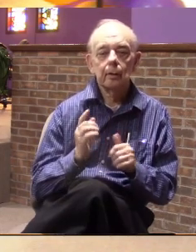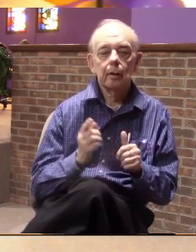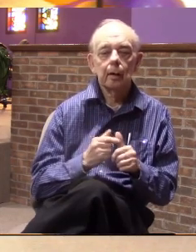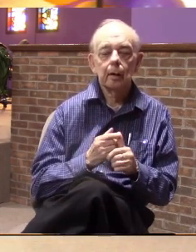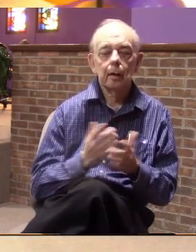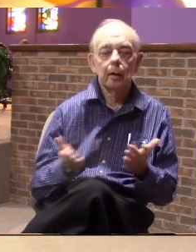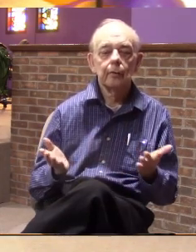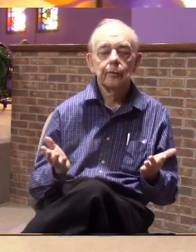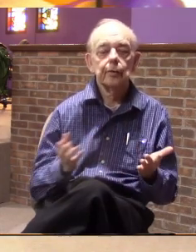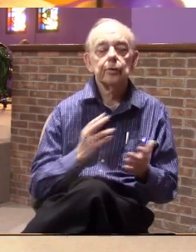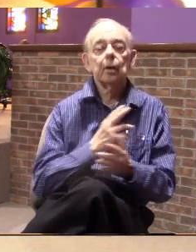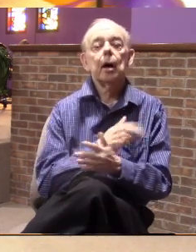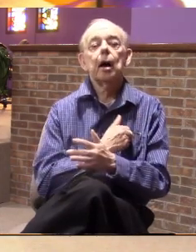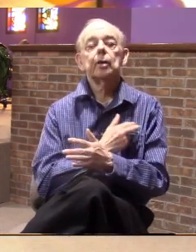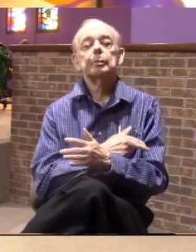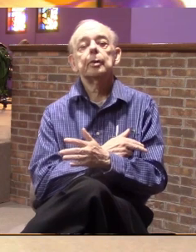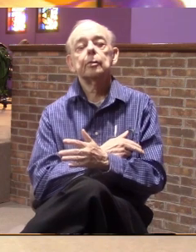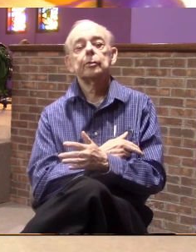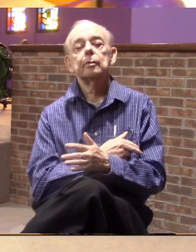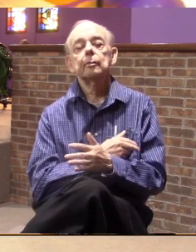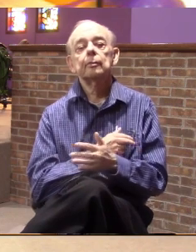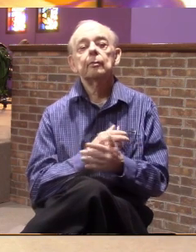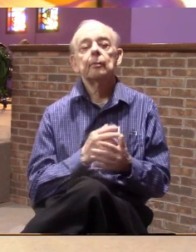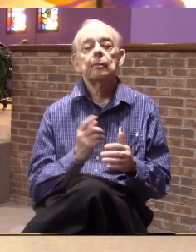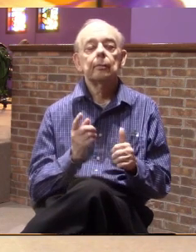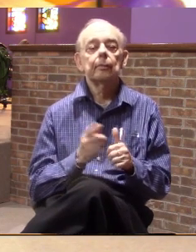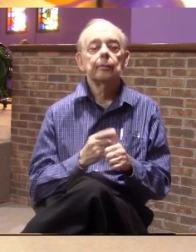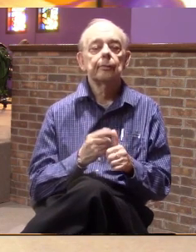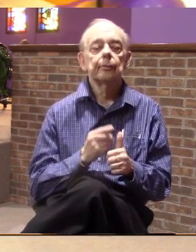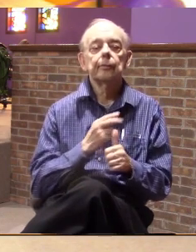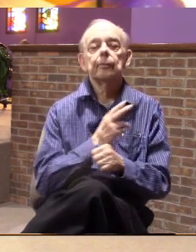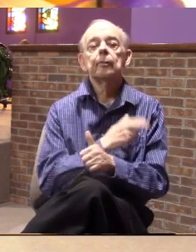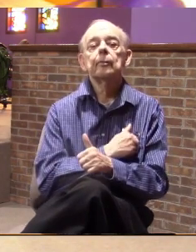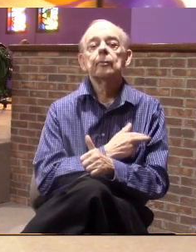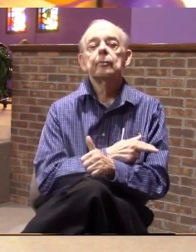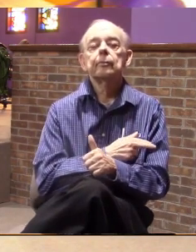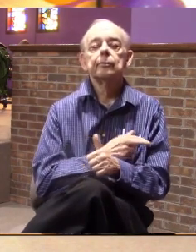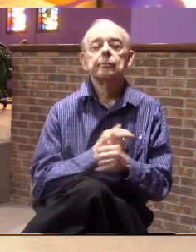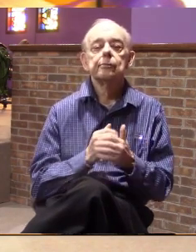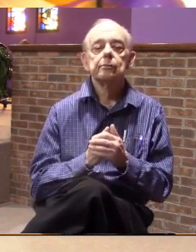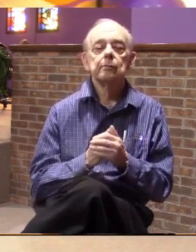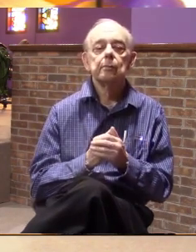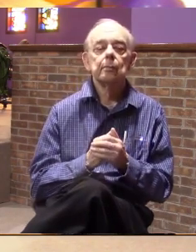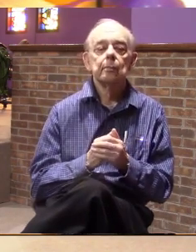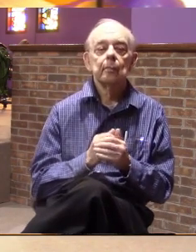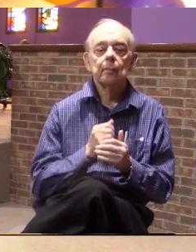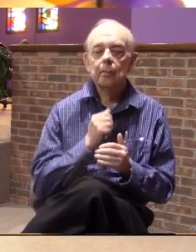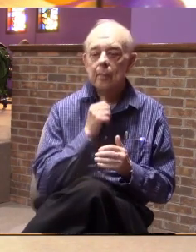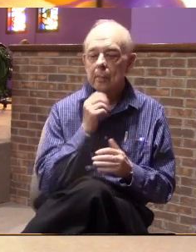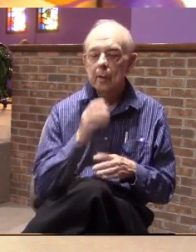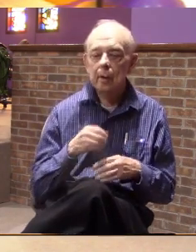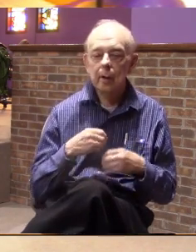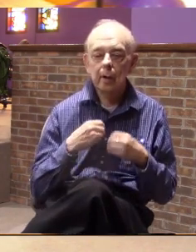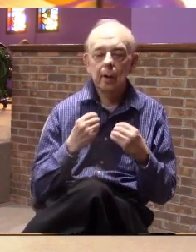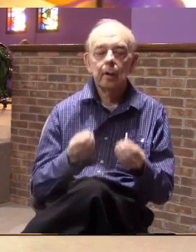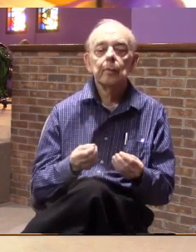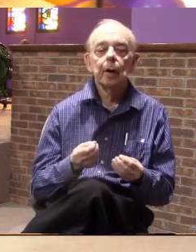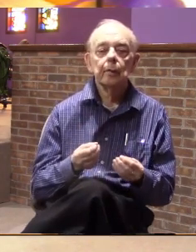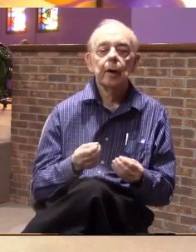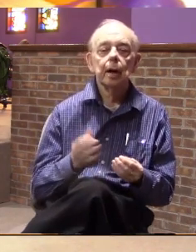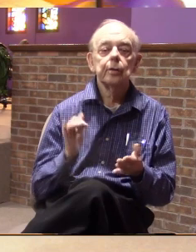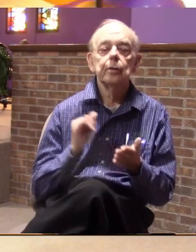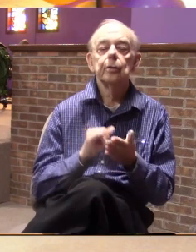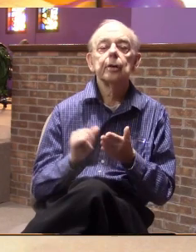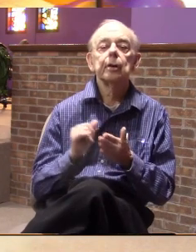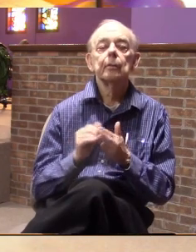first hospitals, the first hospitals was not given by New York City